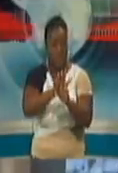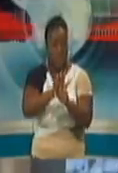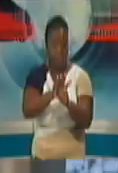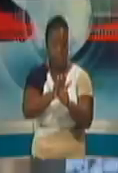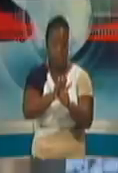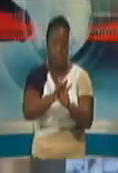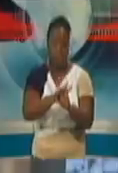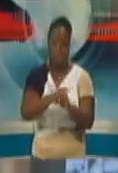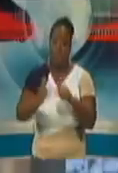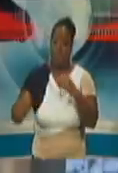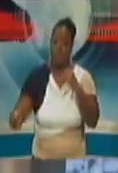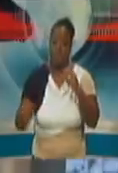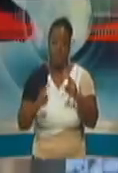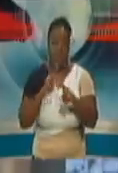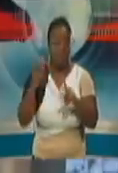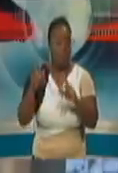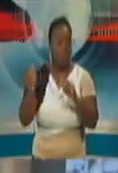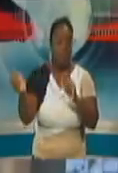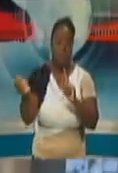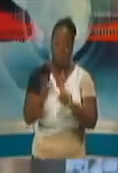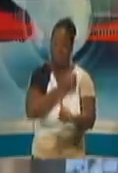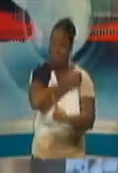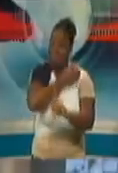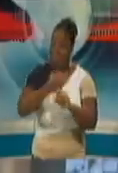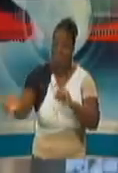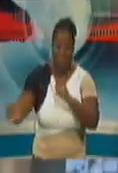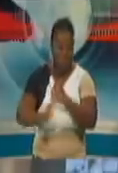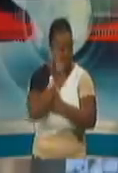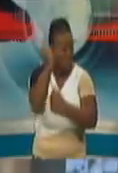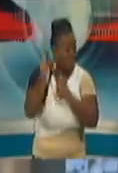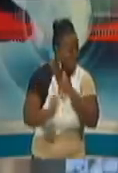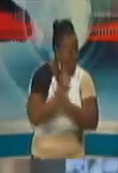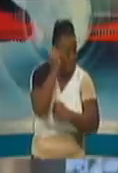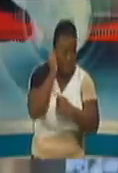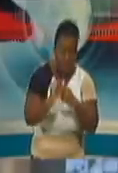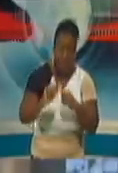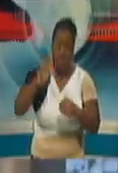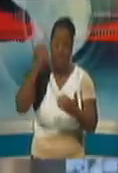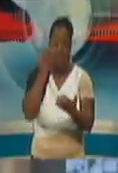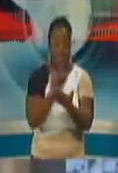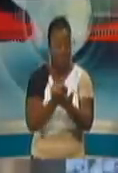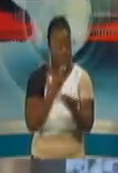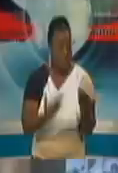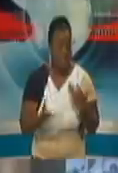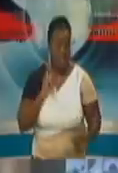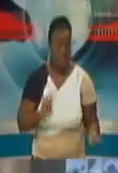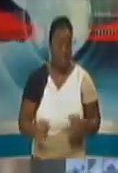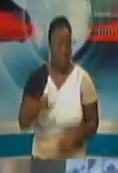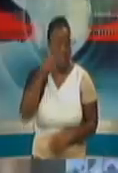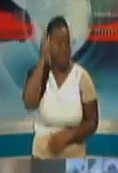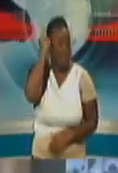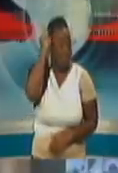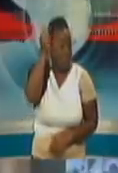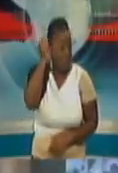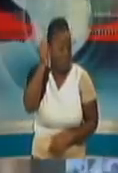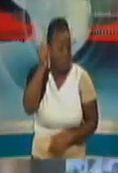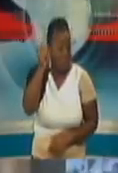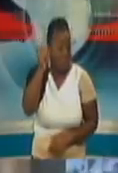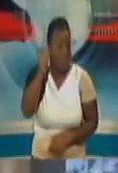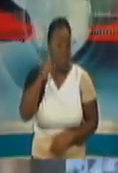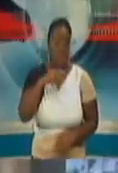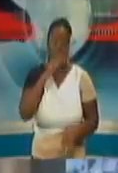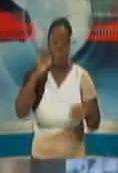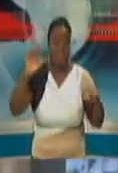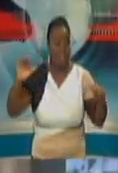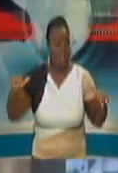impact on our local economy with serious negative implications on even our levels of competitiveness and